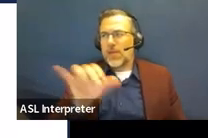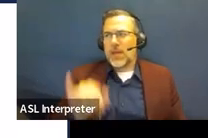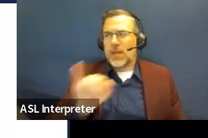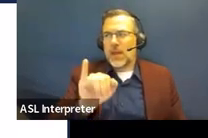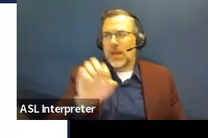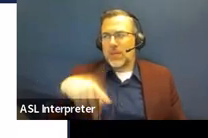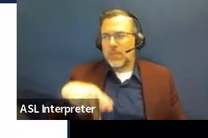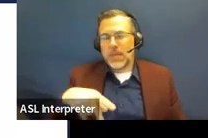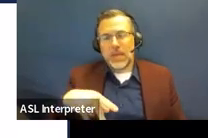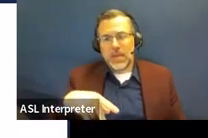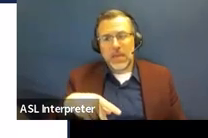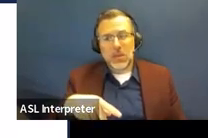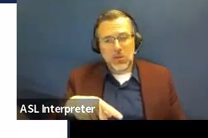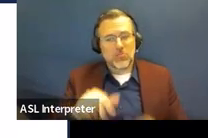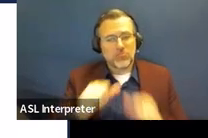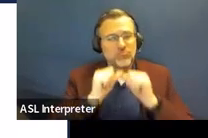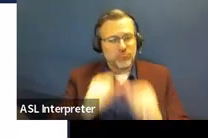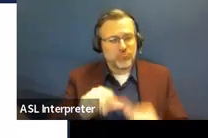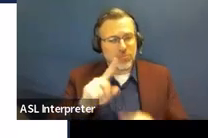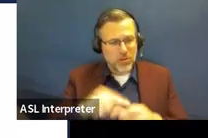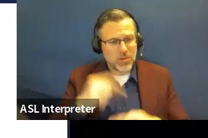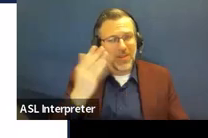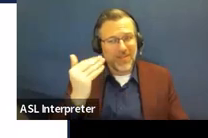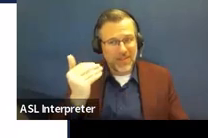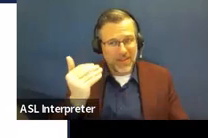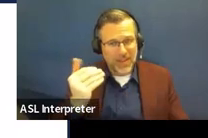but the next meeting has to happen on the 5th.